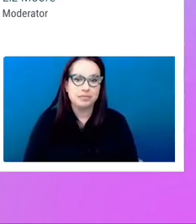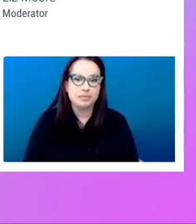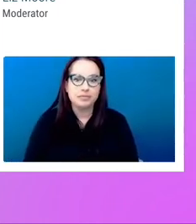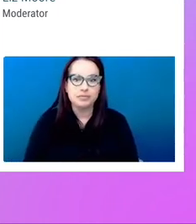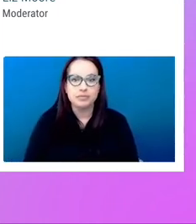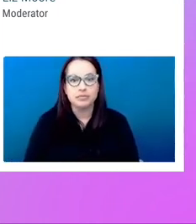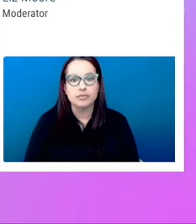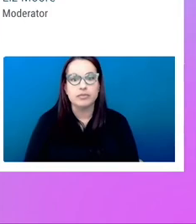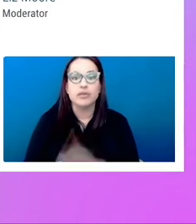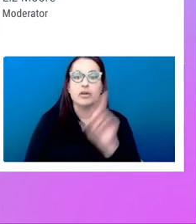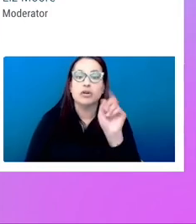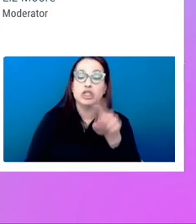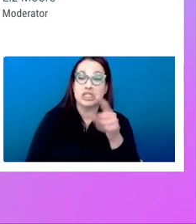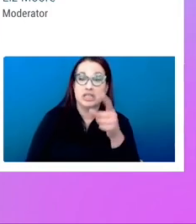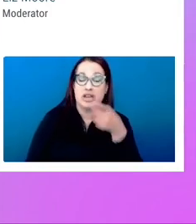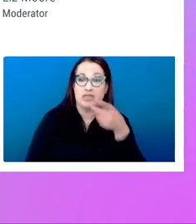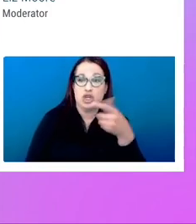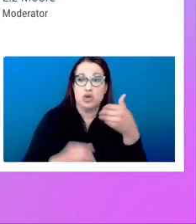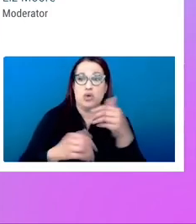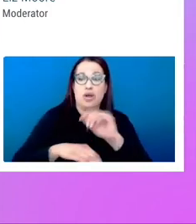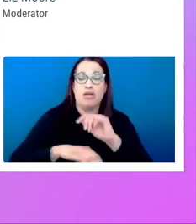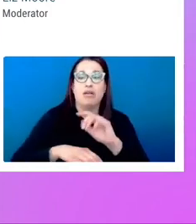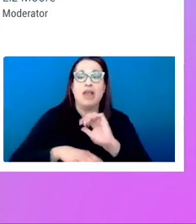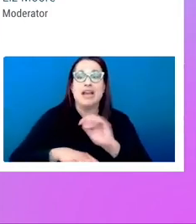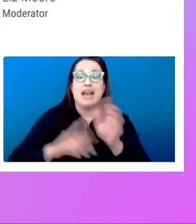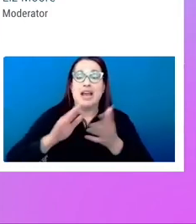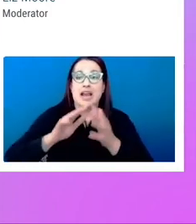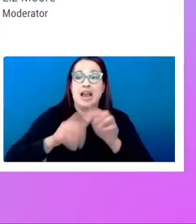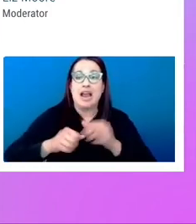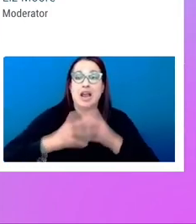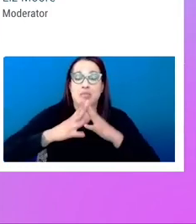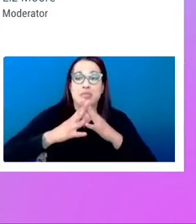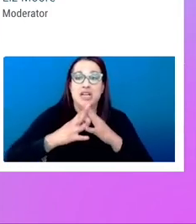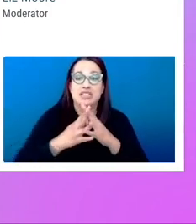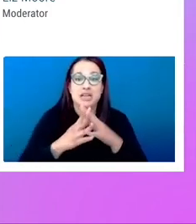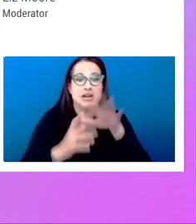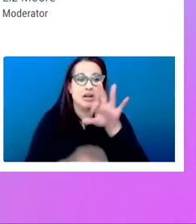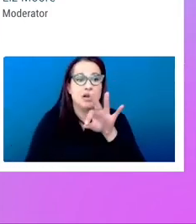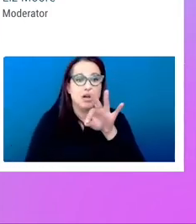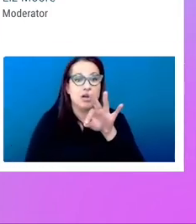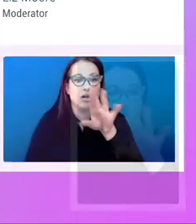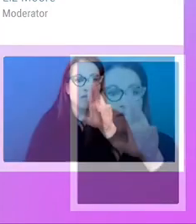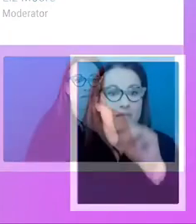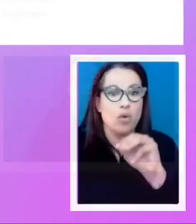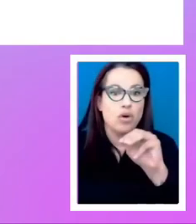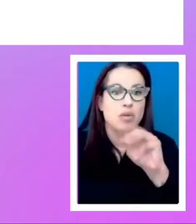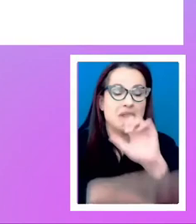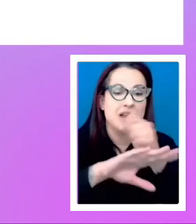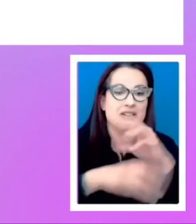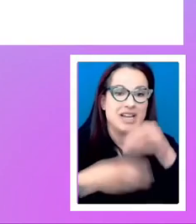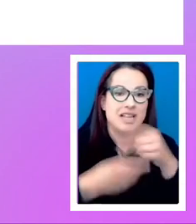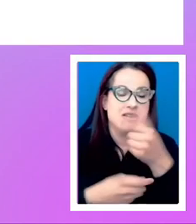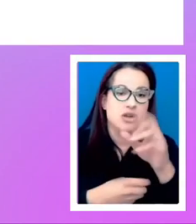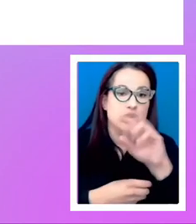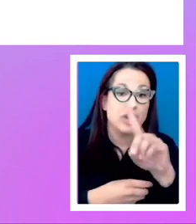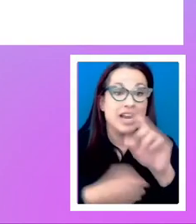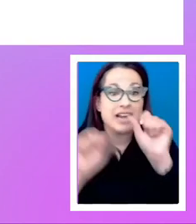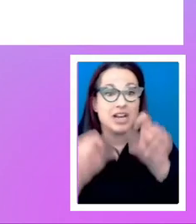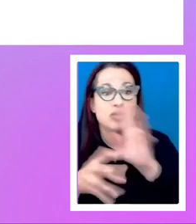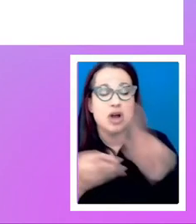Have you implemented form labels and inputs in grid? And can you speak to any potential accessibility issues?